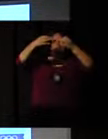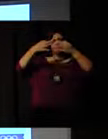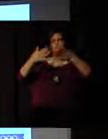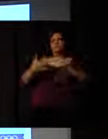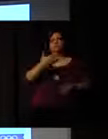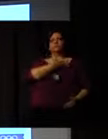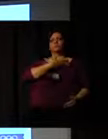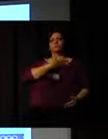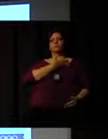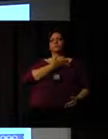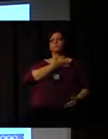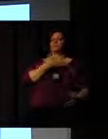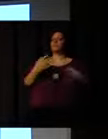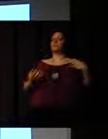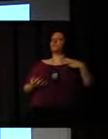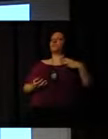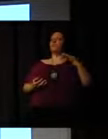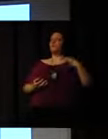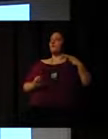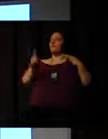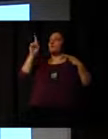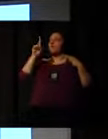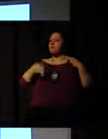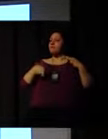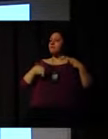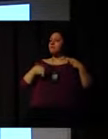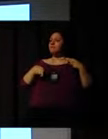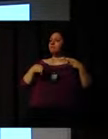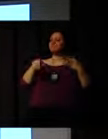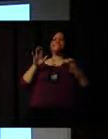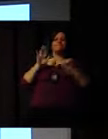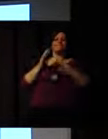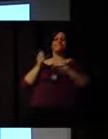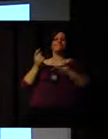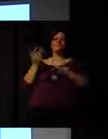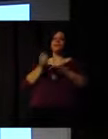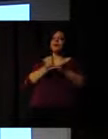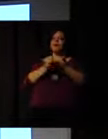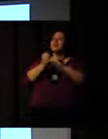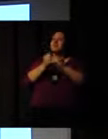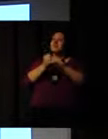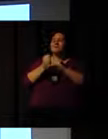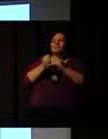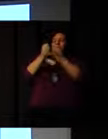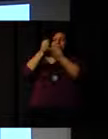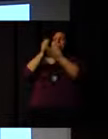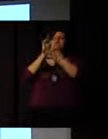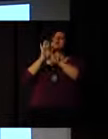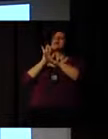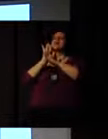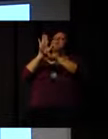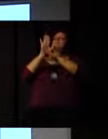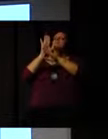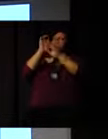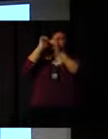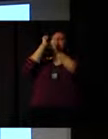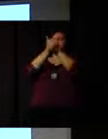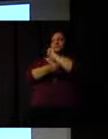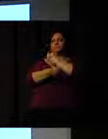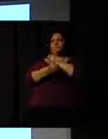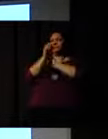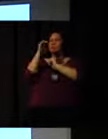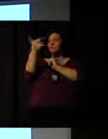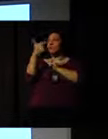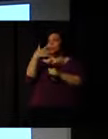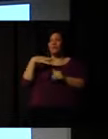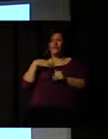is the pillar of our sports system. It's the pillar of each sports system. Without Voluntarism, for instance,